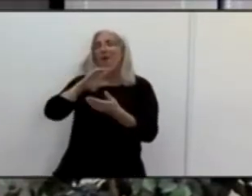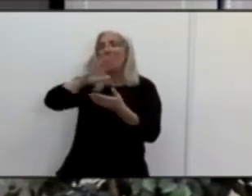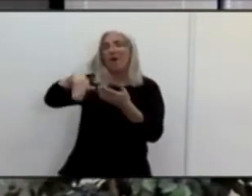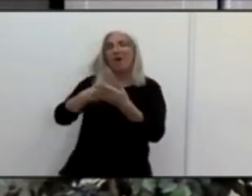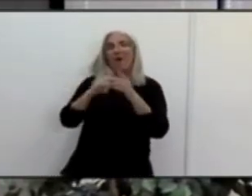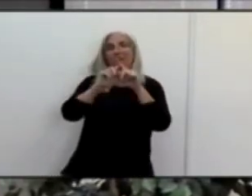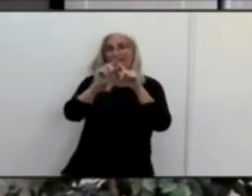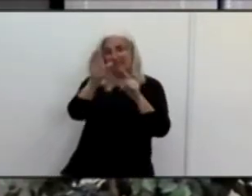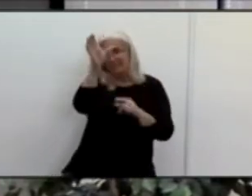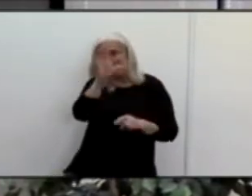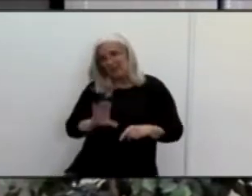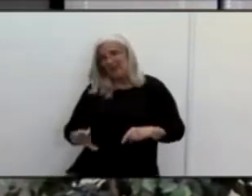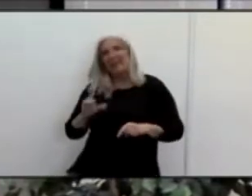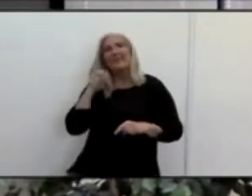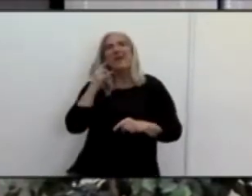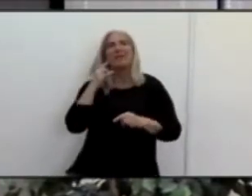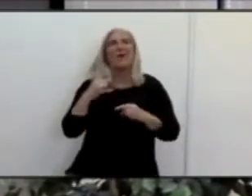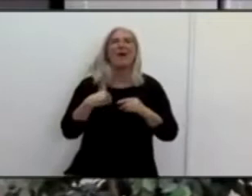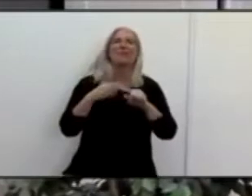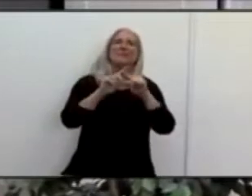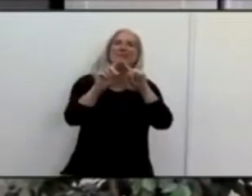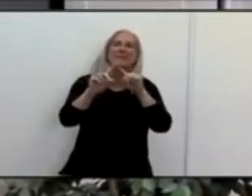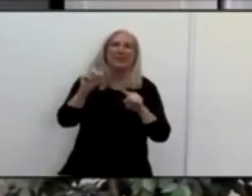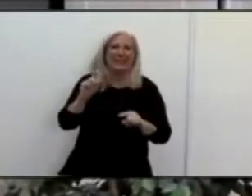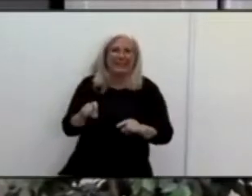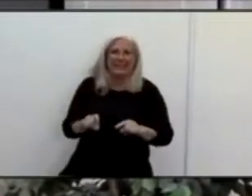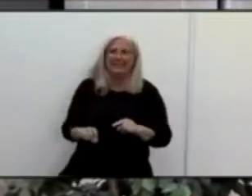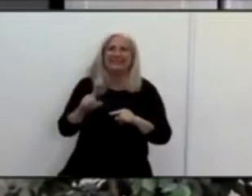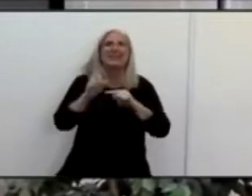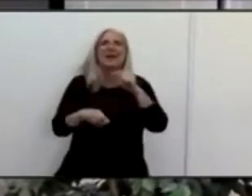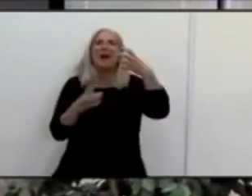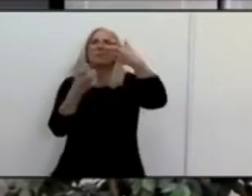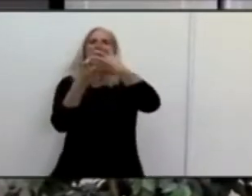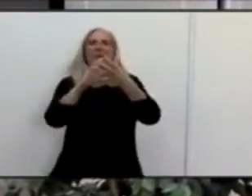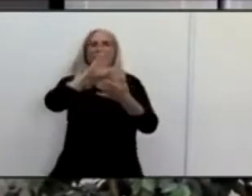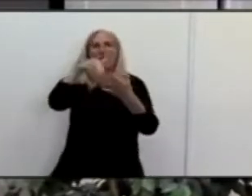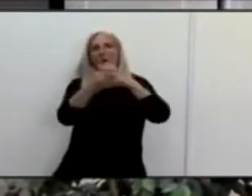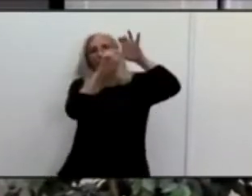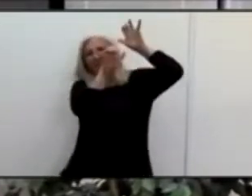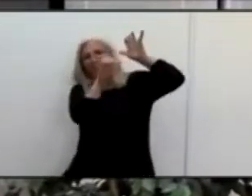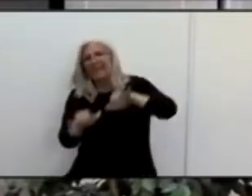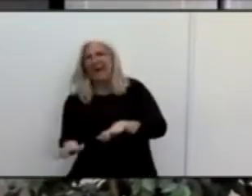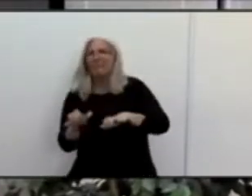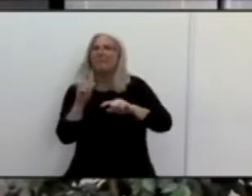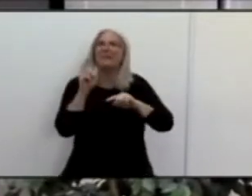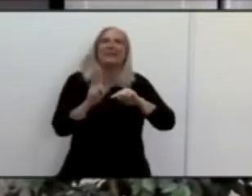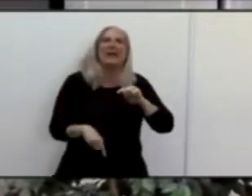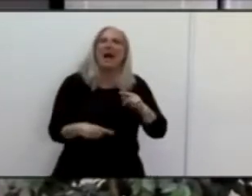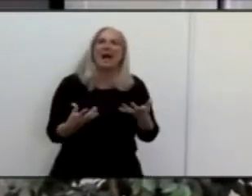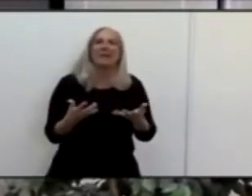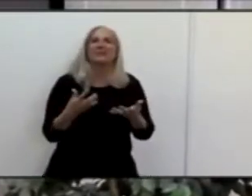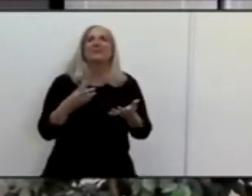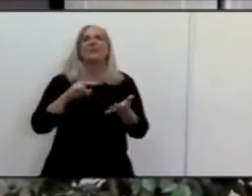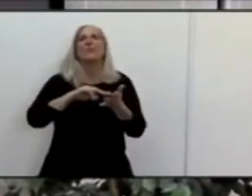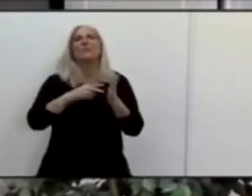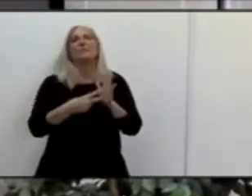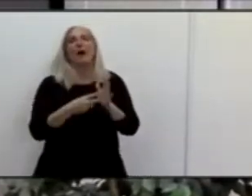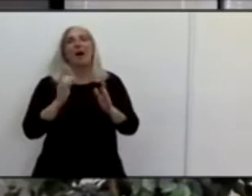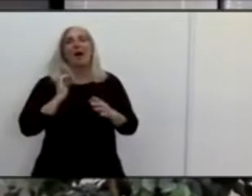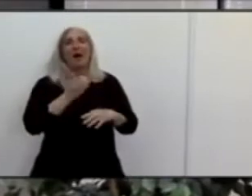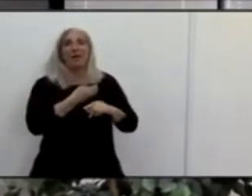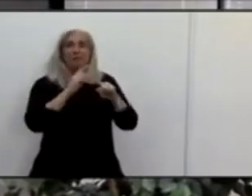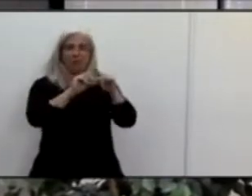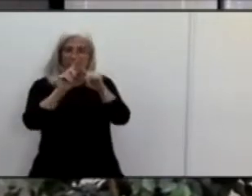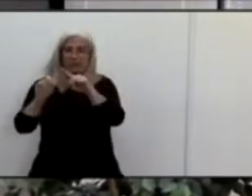county to move through various levels of restrictions, right? Well I mean not move but you know each county is able to determine